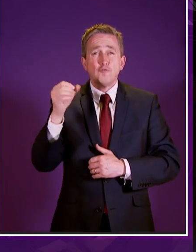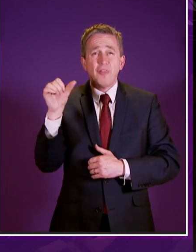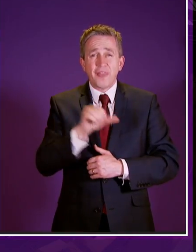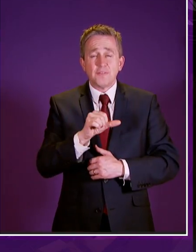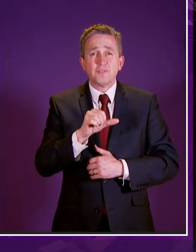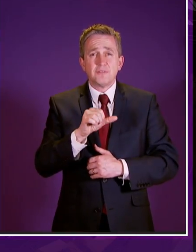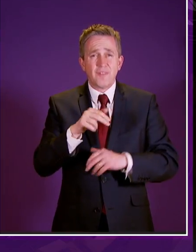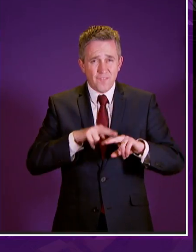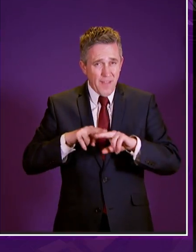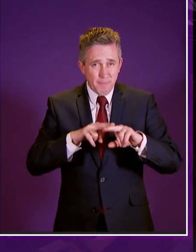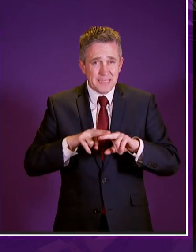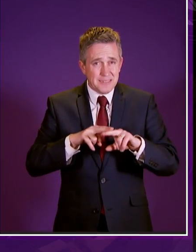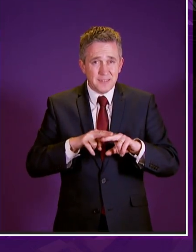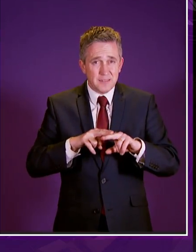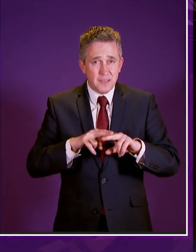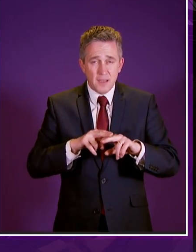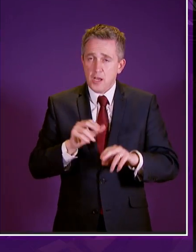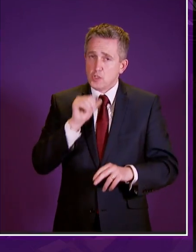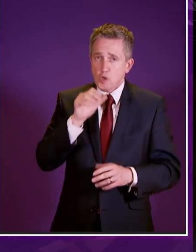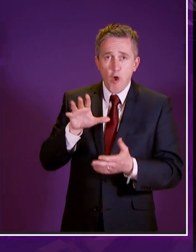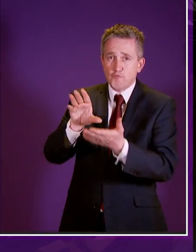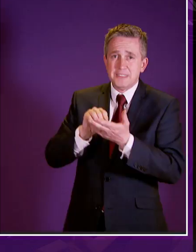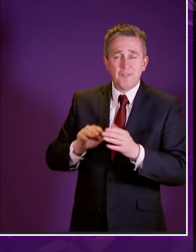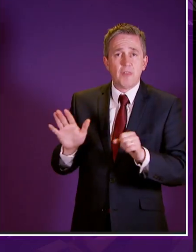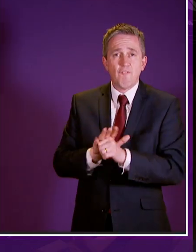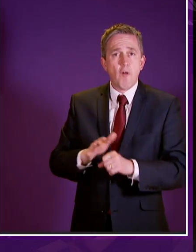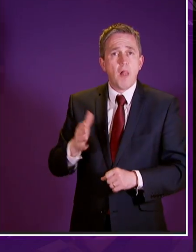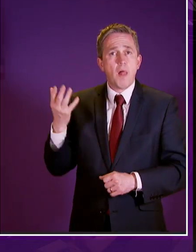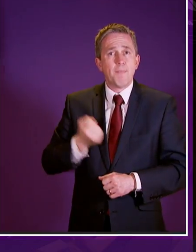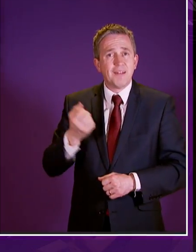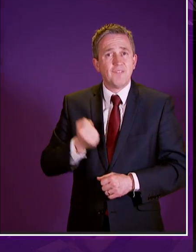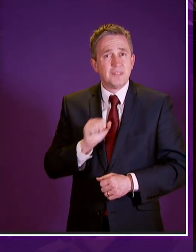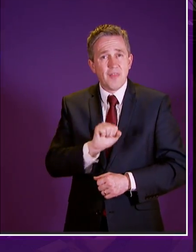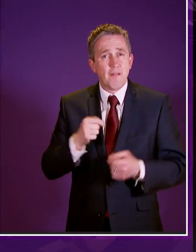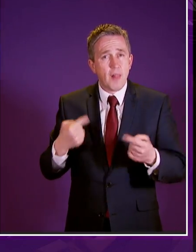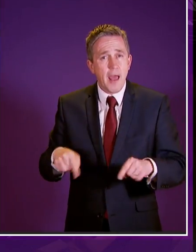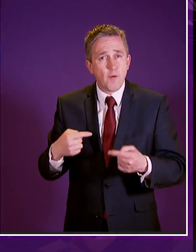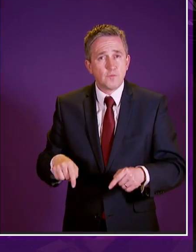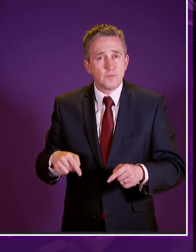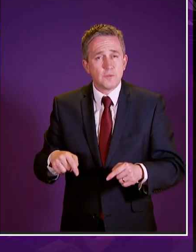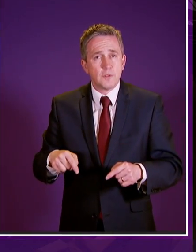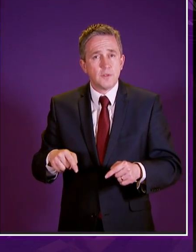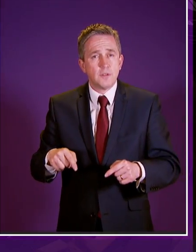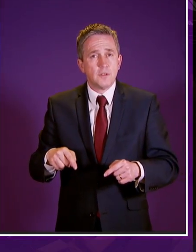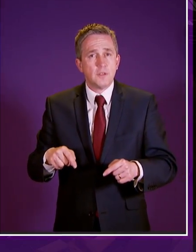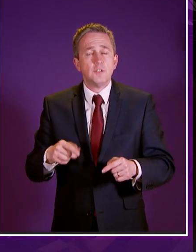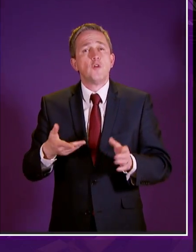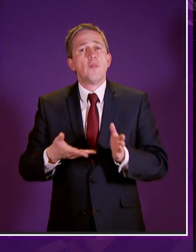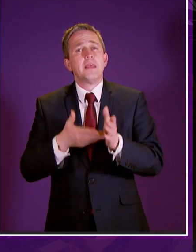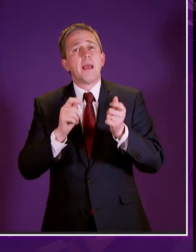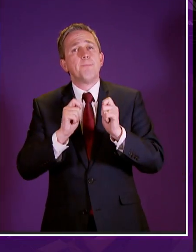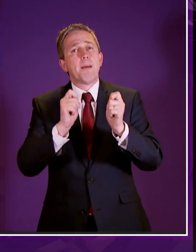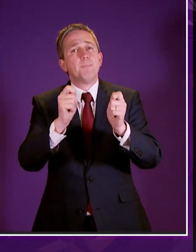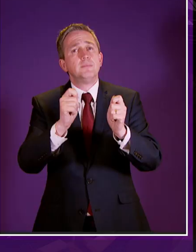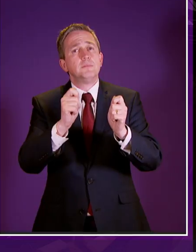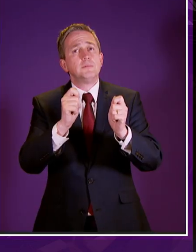in this country do not currently receive the full uptake of benefits that they could be entitled to and so i think it's great that the amendments we've